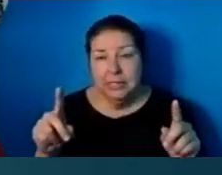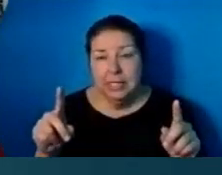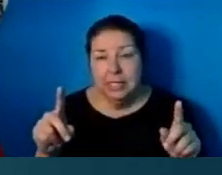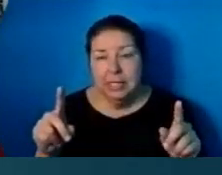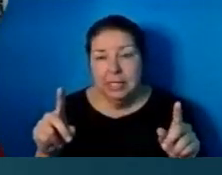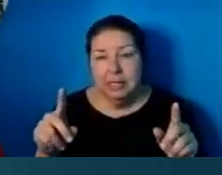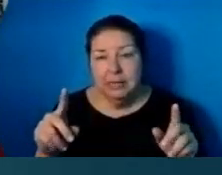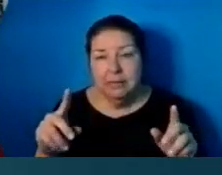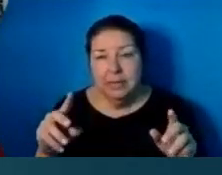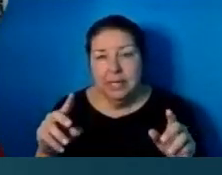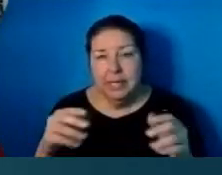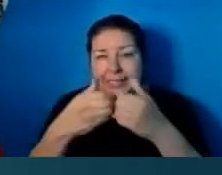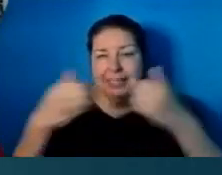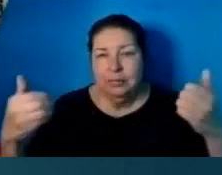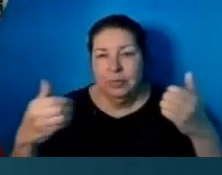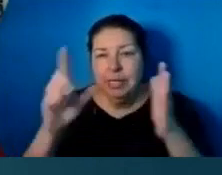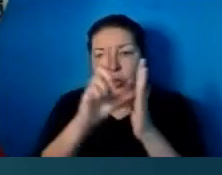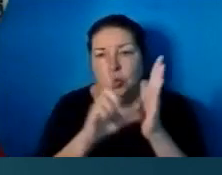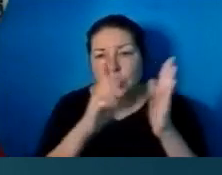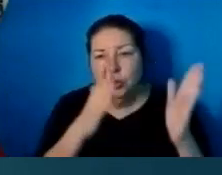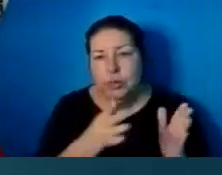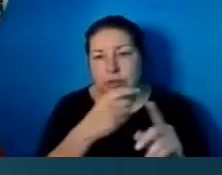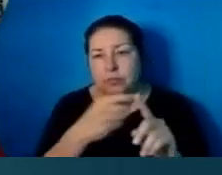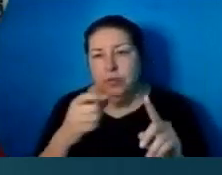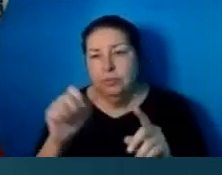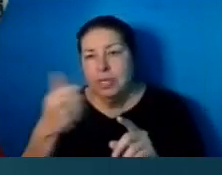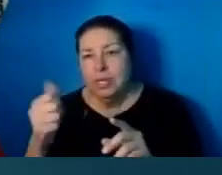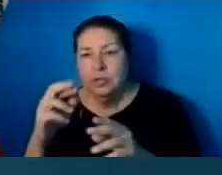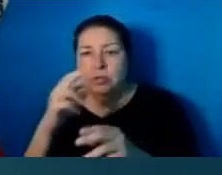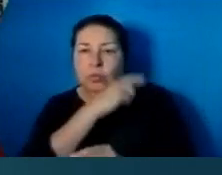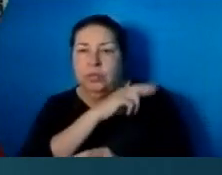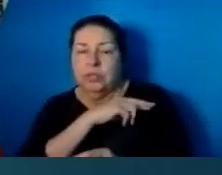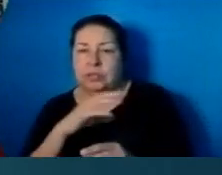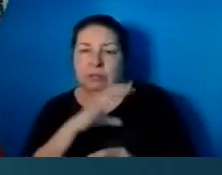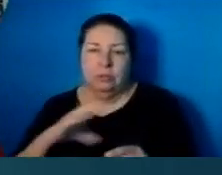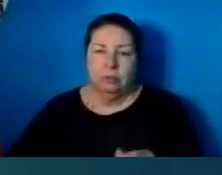Lutherans from the rest of Christianity as a whole.